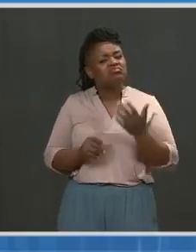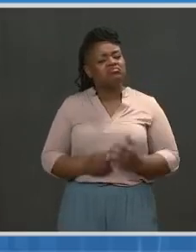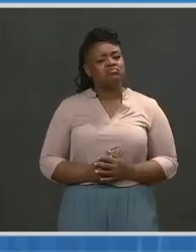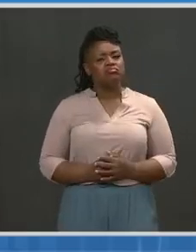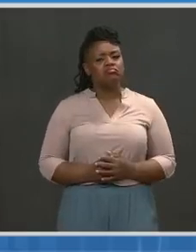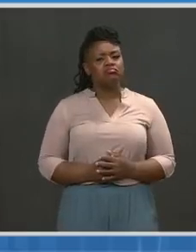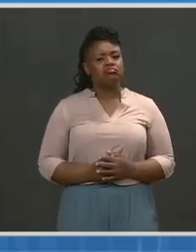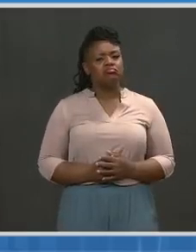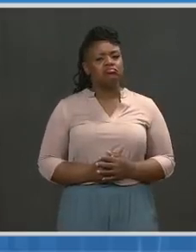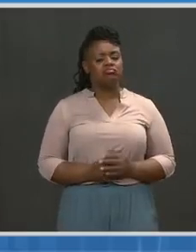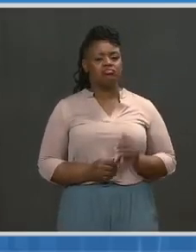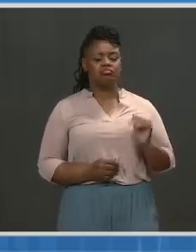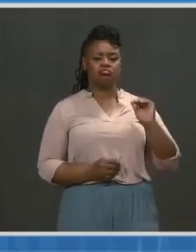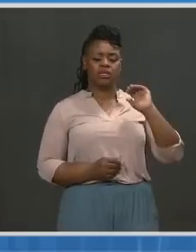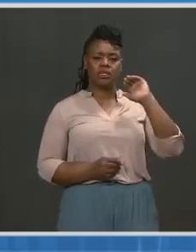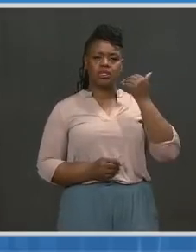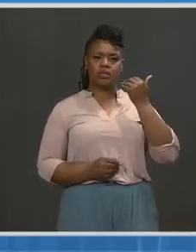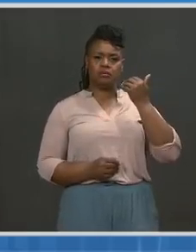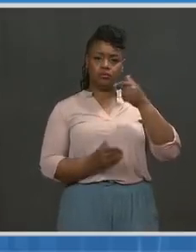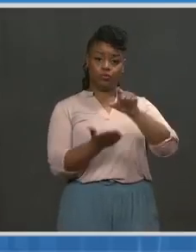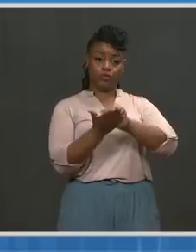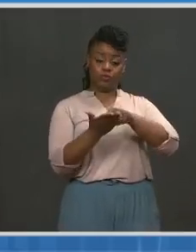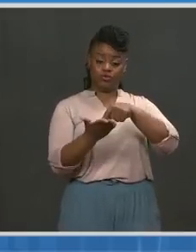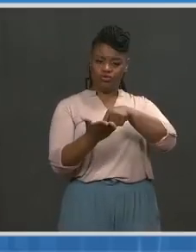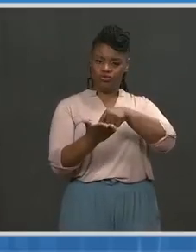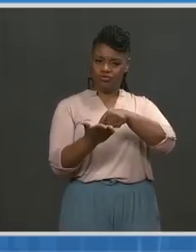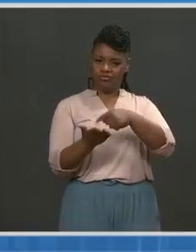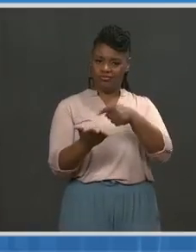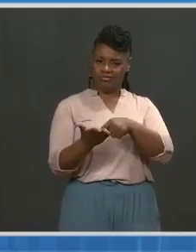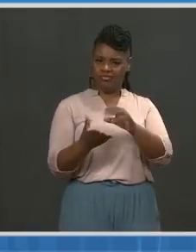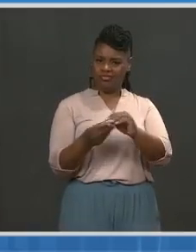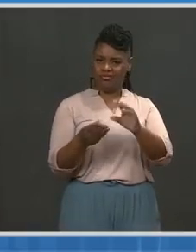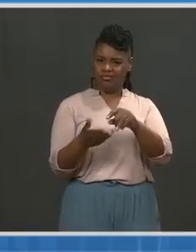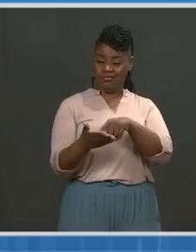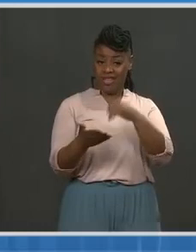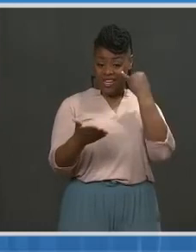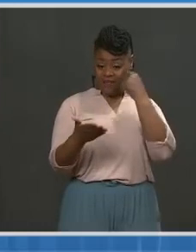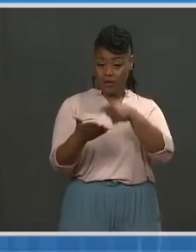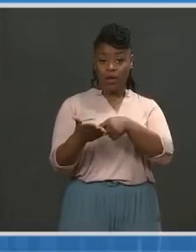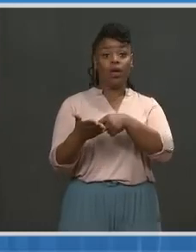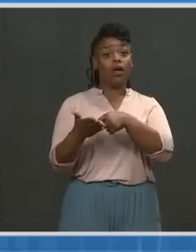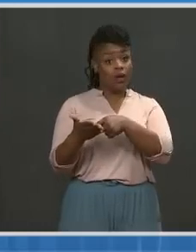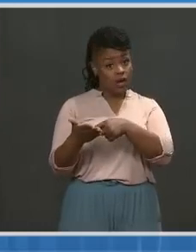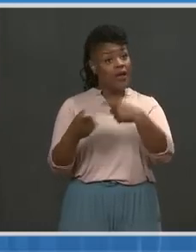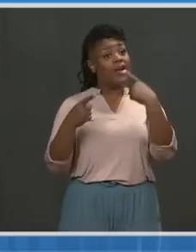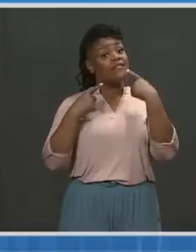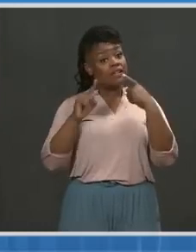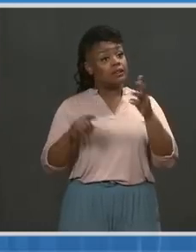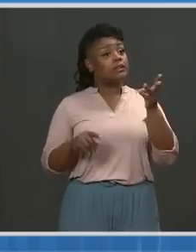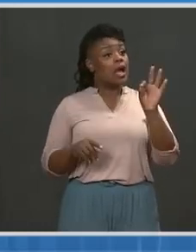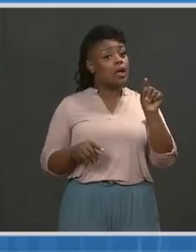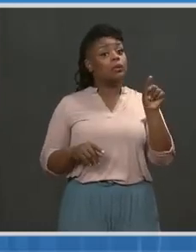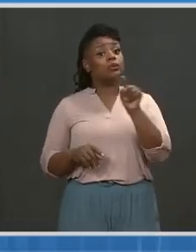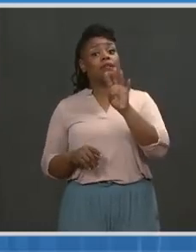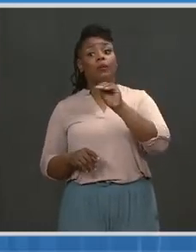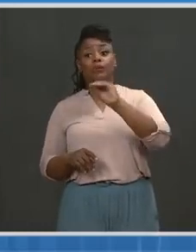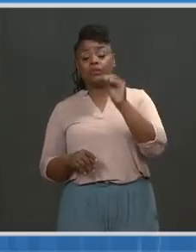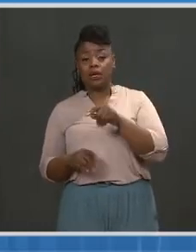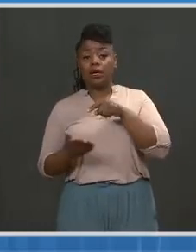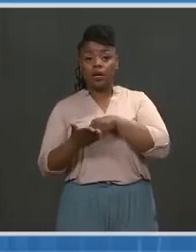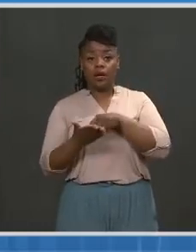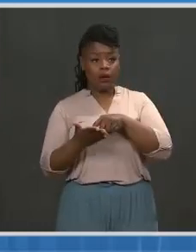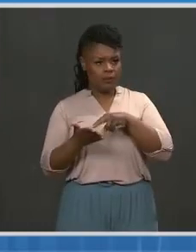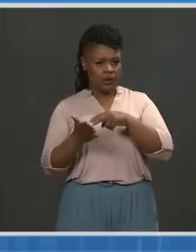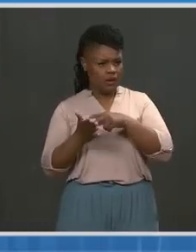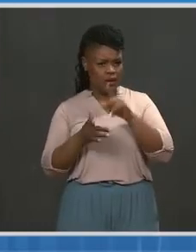it just seems like from the reporting in the Washington Post and the New York Times that if the efficacy was really closer to 69 to 74 percent, that's